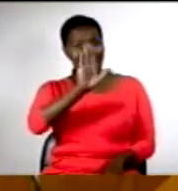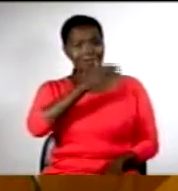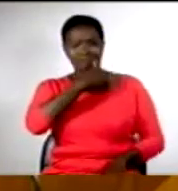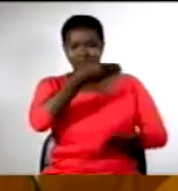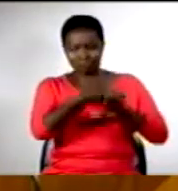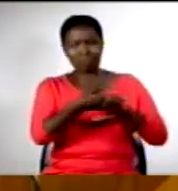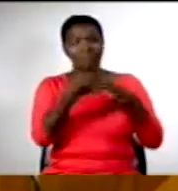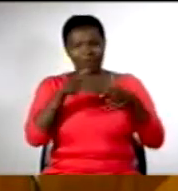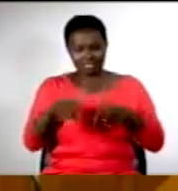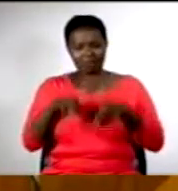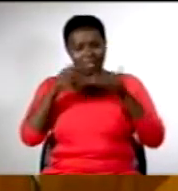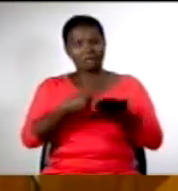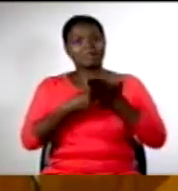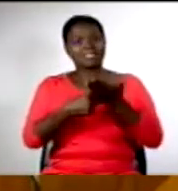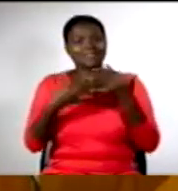the floor of this house,